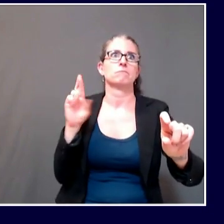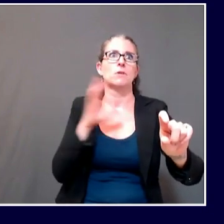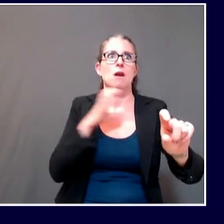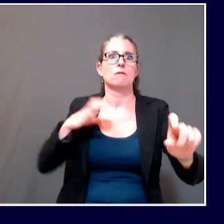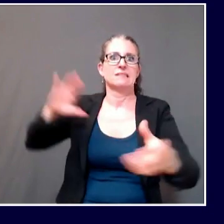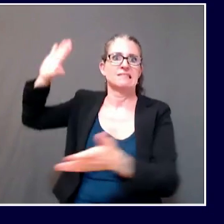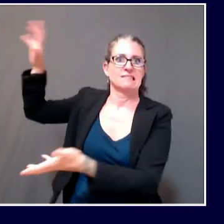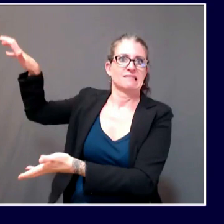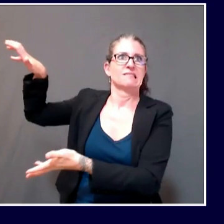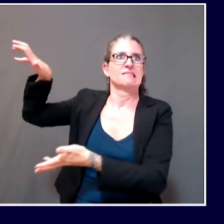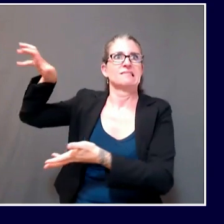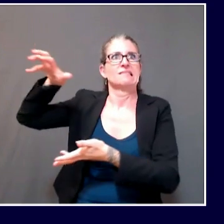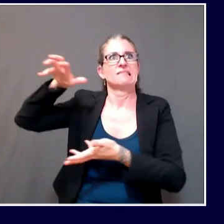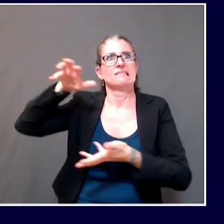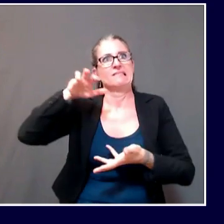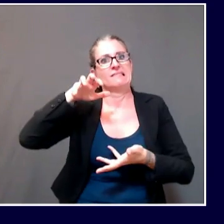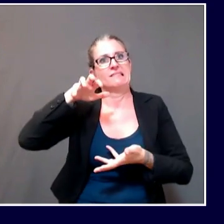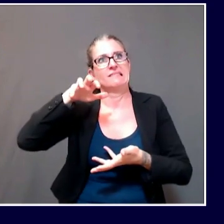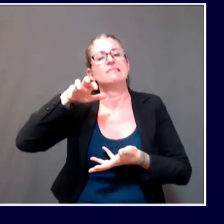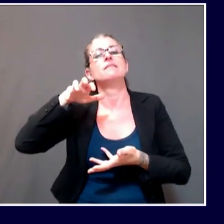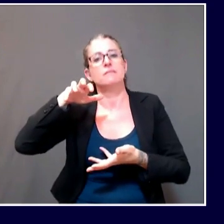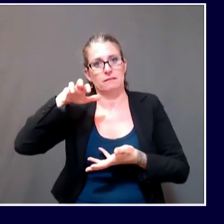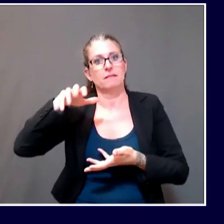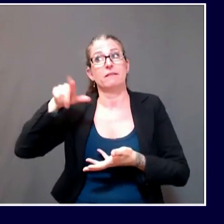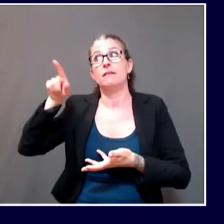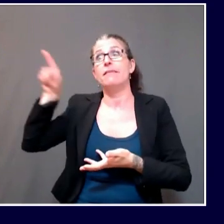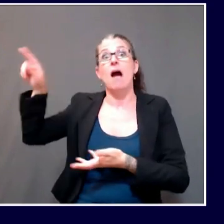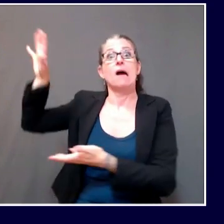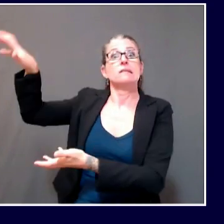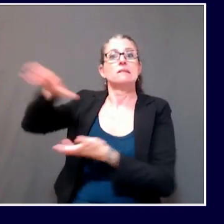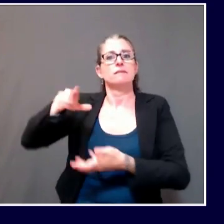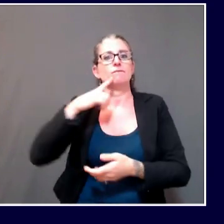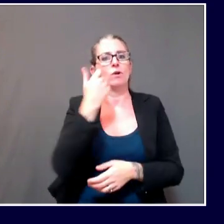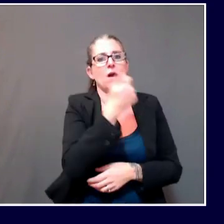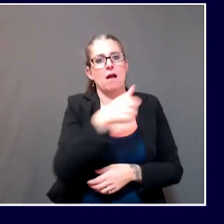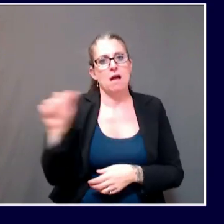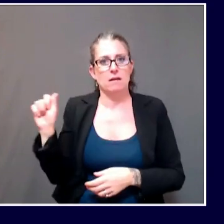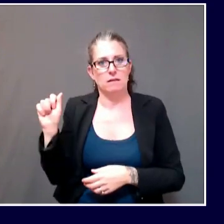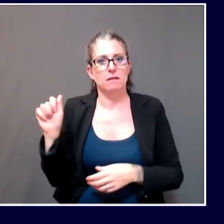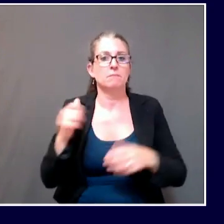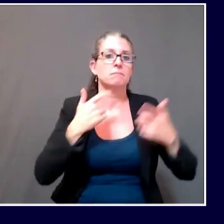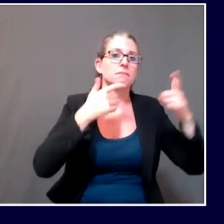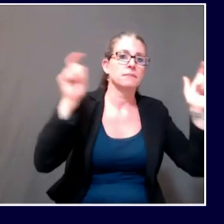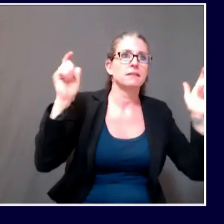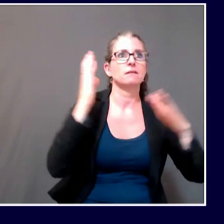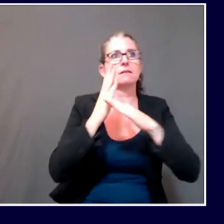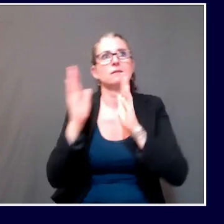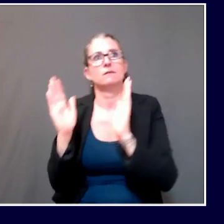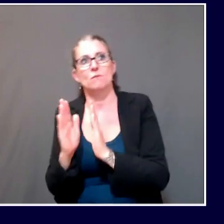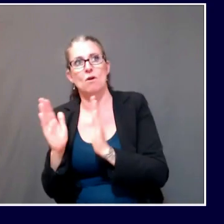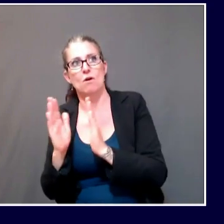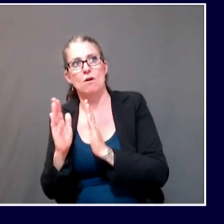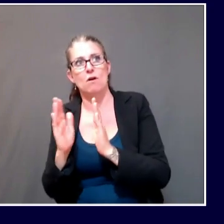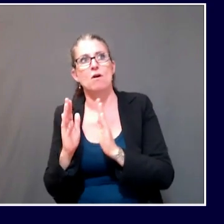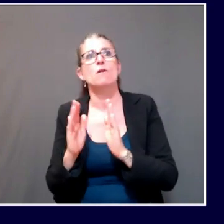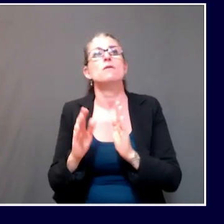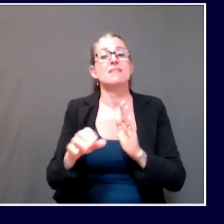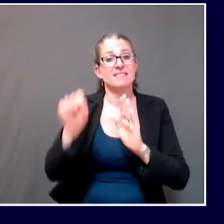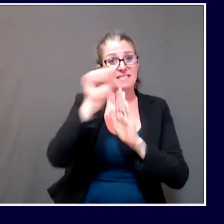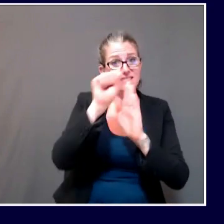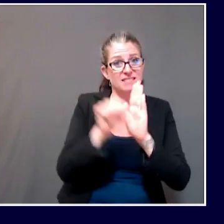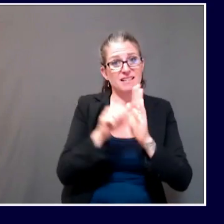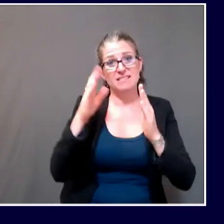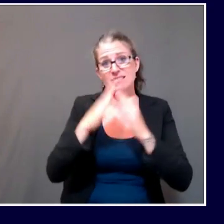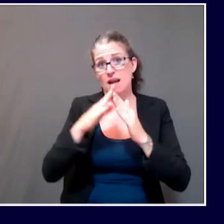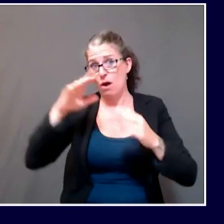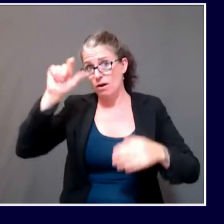state and municipal governments as well, and not only help them in the interim, but in the long term into next year. Our budget year goes